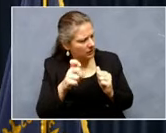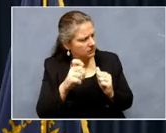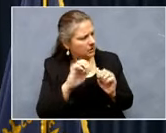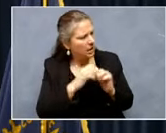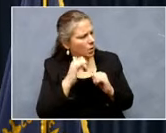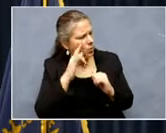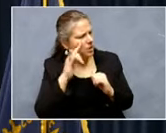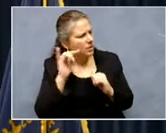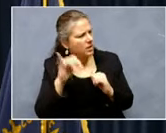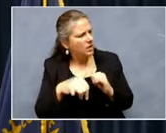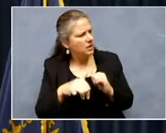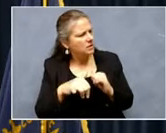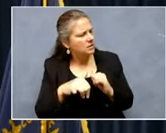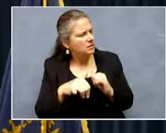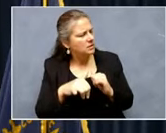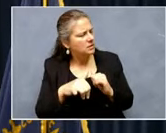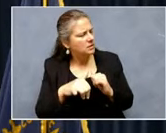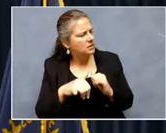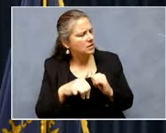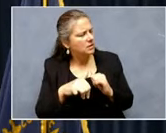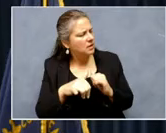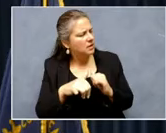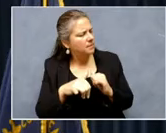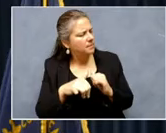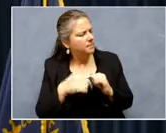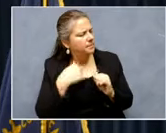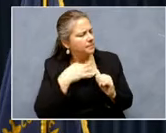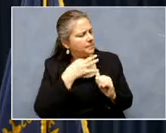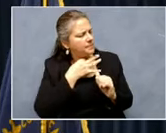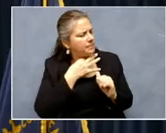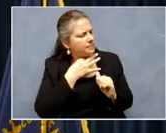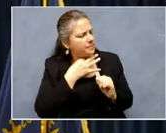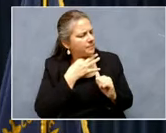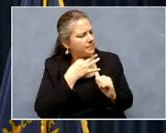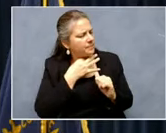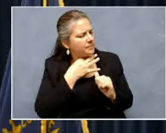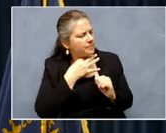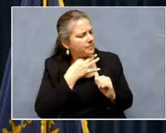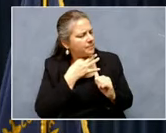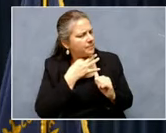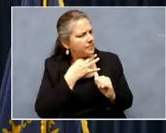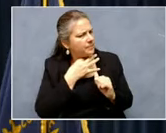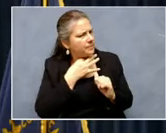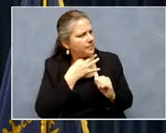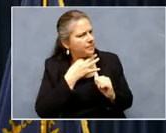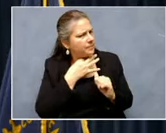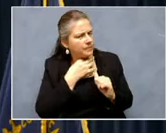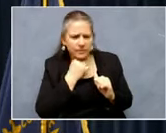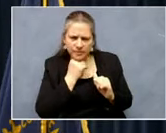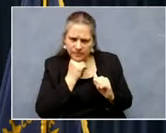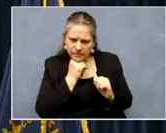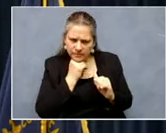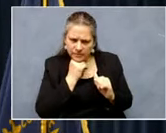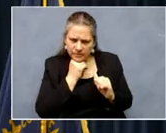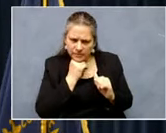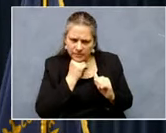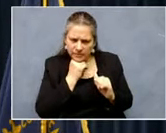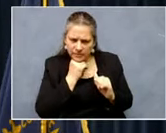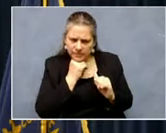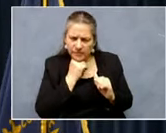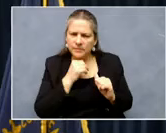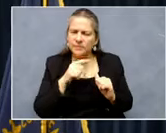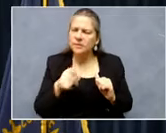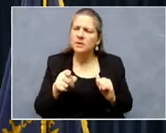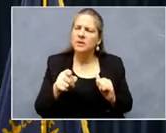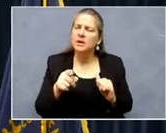safety? And I'm curious, did, uh, the insurrection on January 6th serve the catalyst in any way? So, so